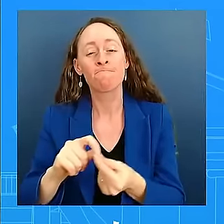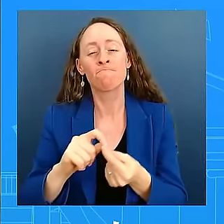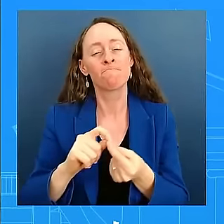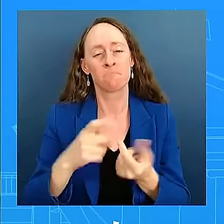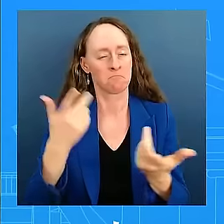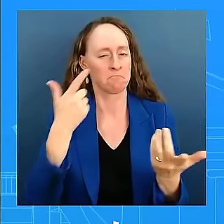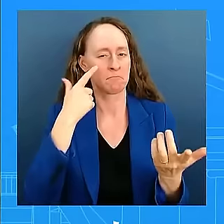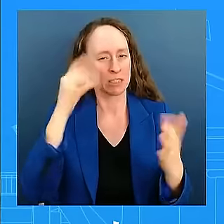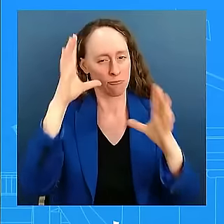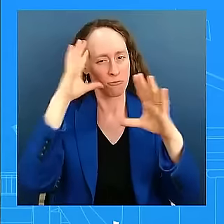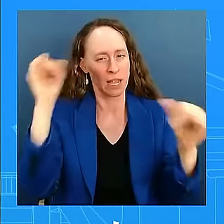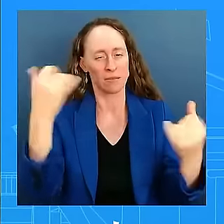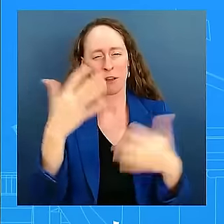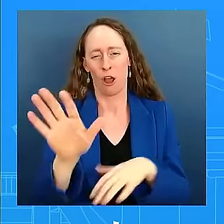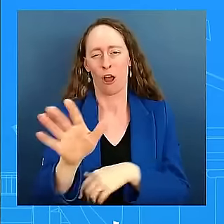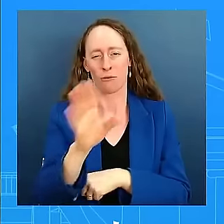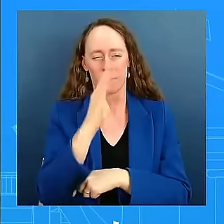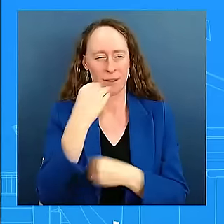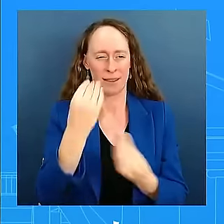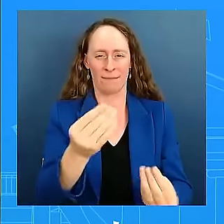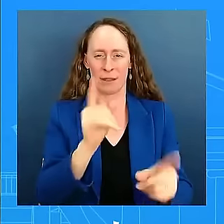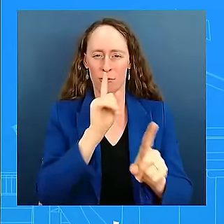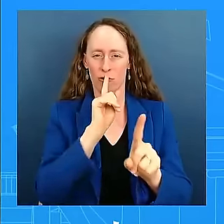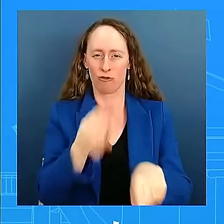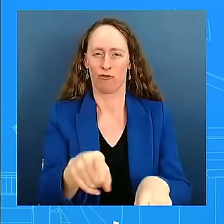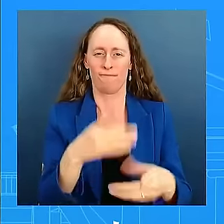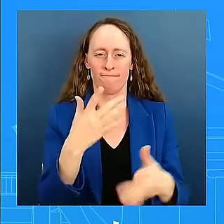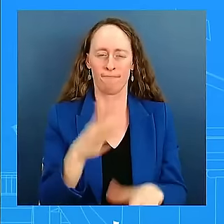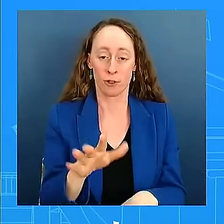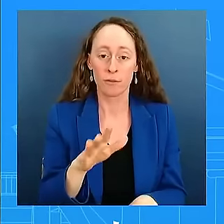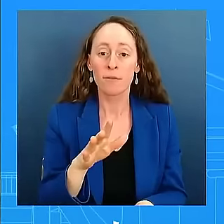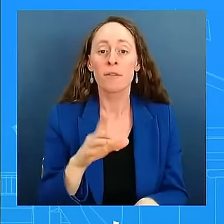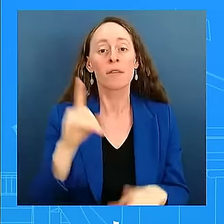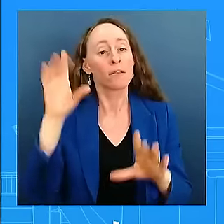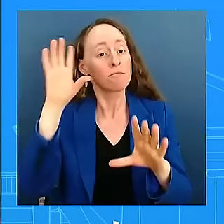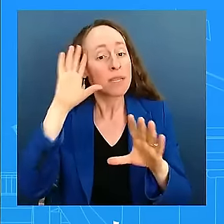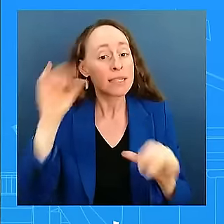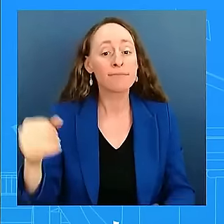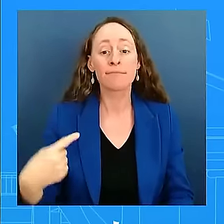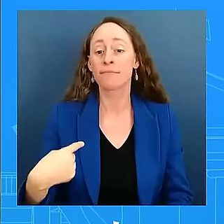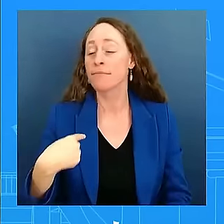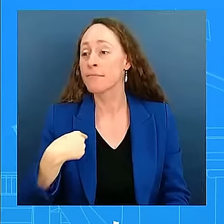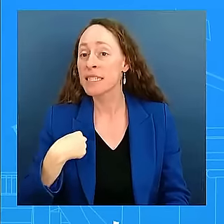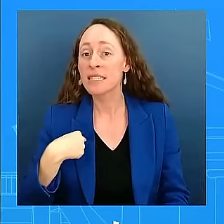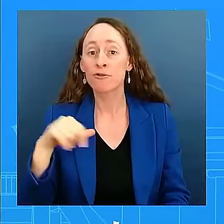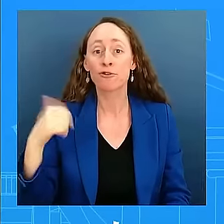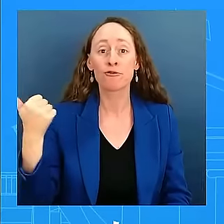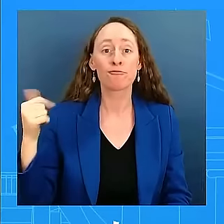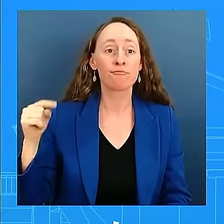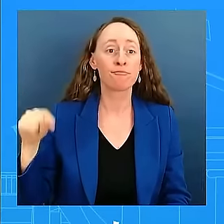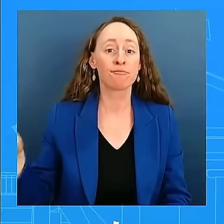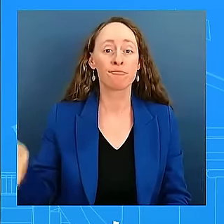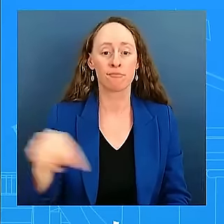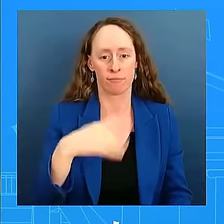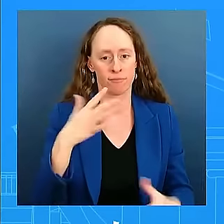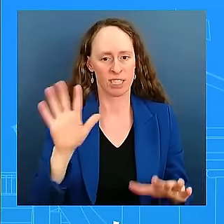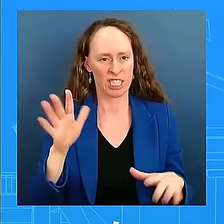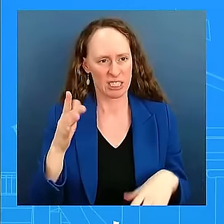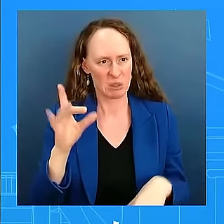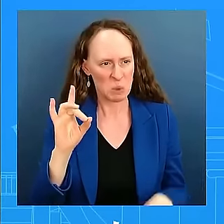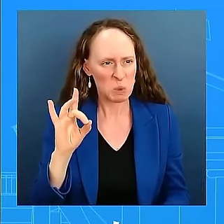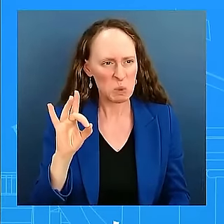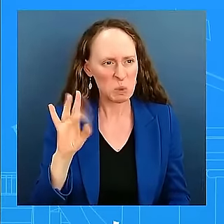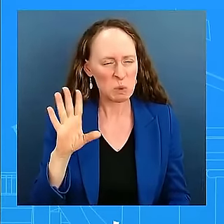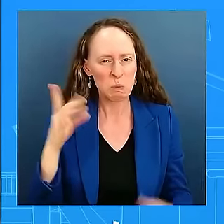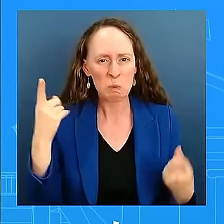think the President and myself and many others have spoken to what we saw on January 6th of 2021. And so